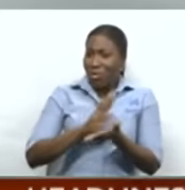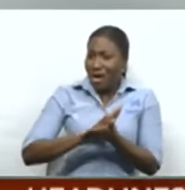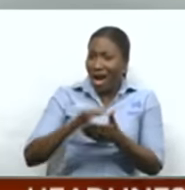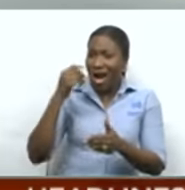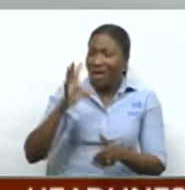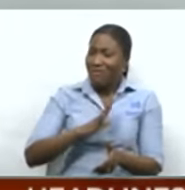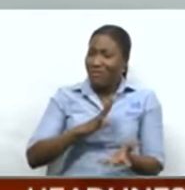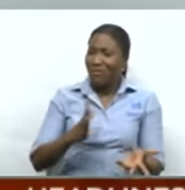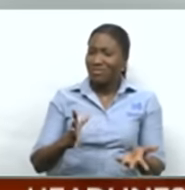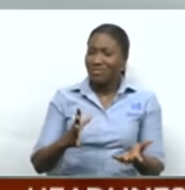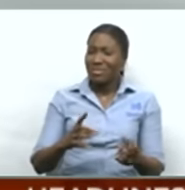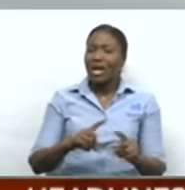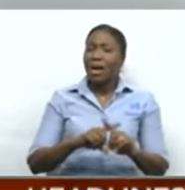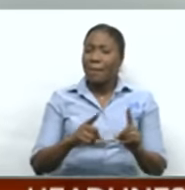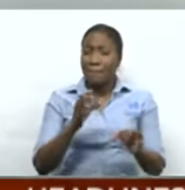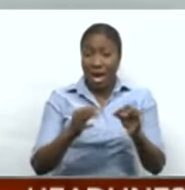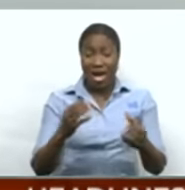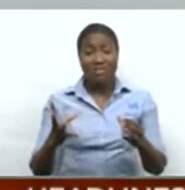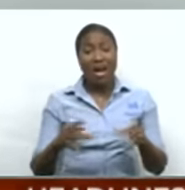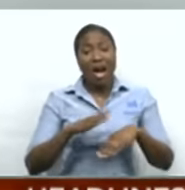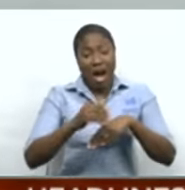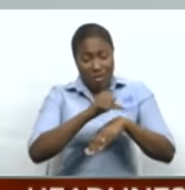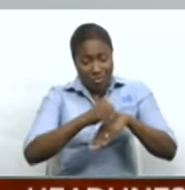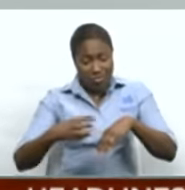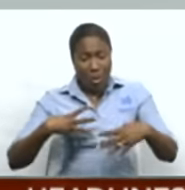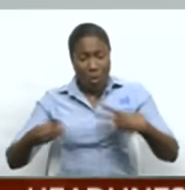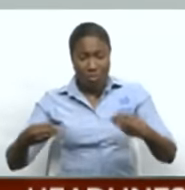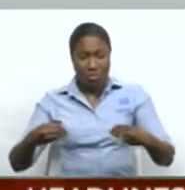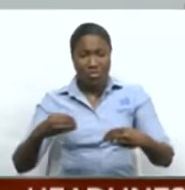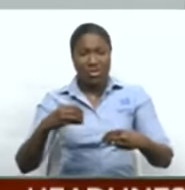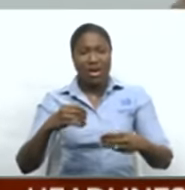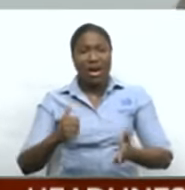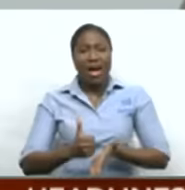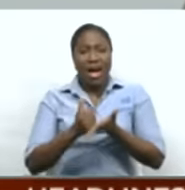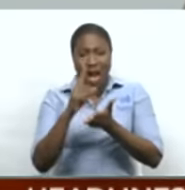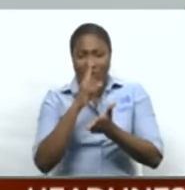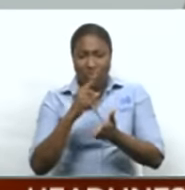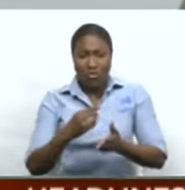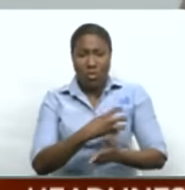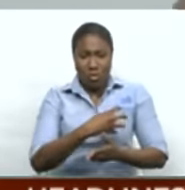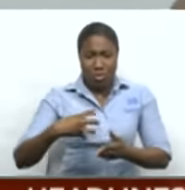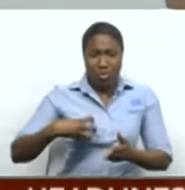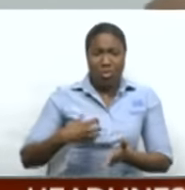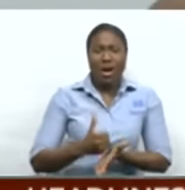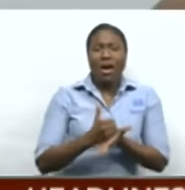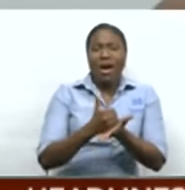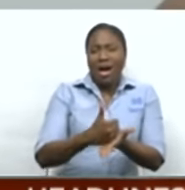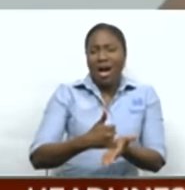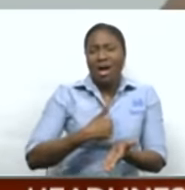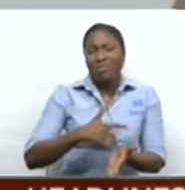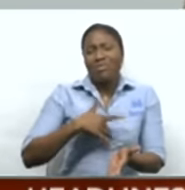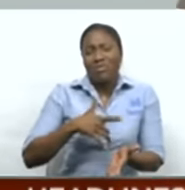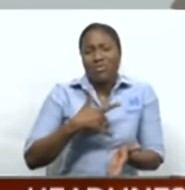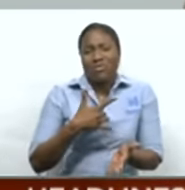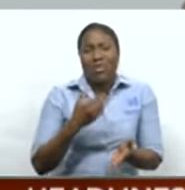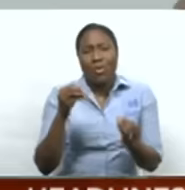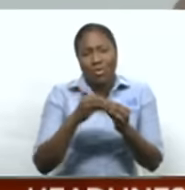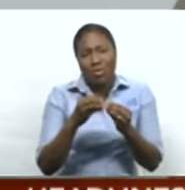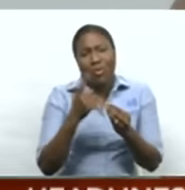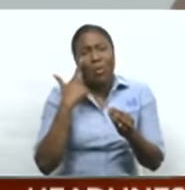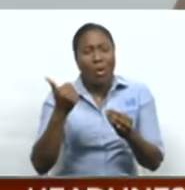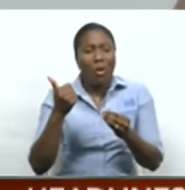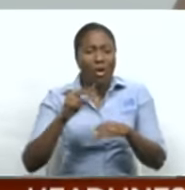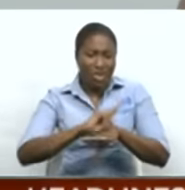need help with self-esteem, but it's a boost. Because having gone through this major life event, it does